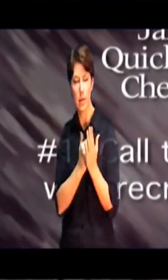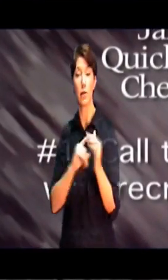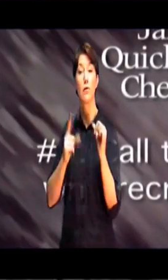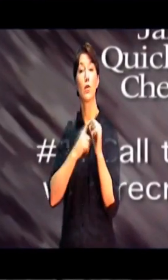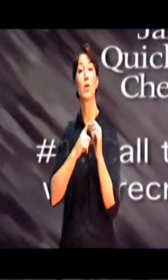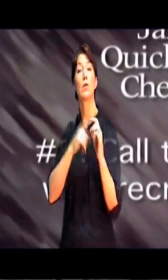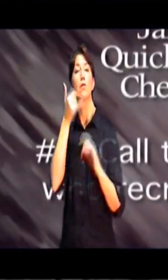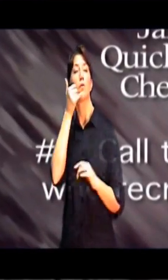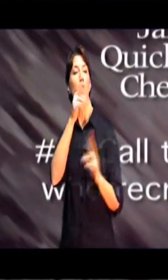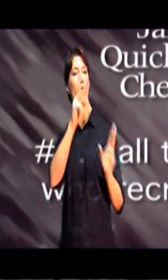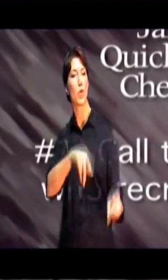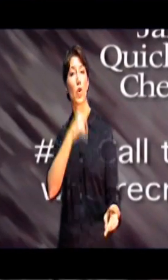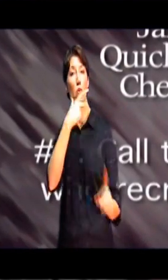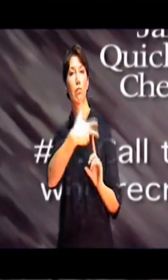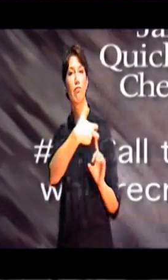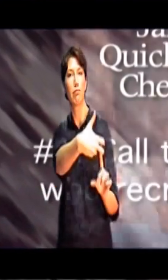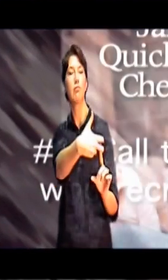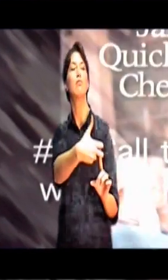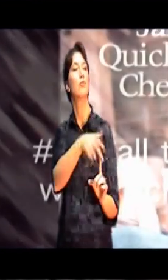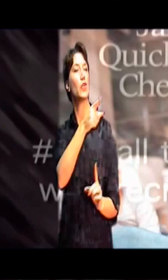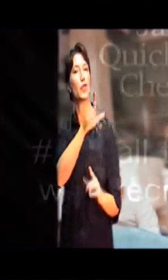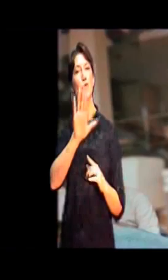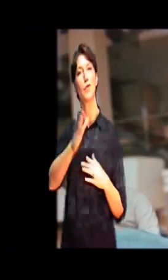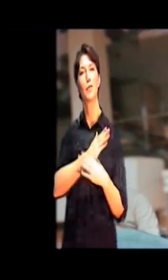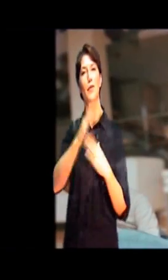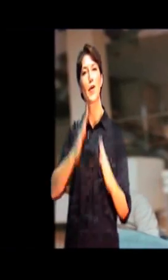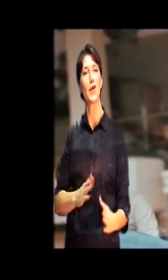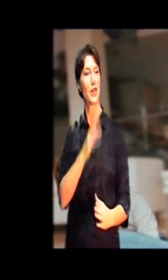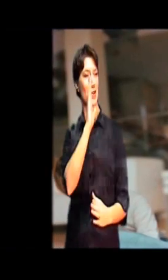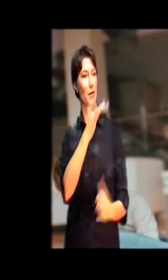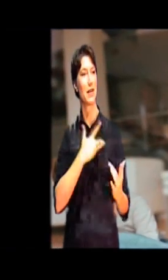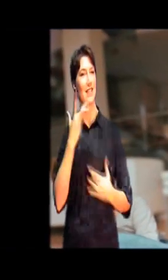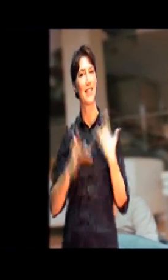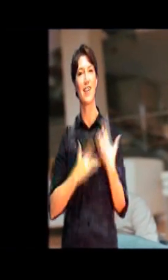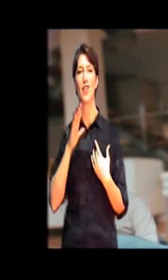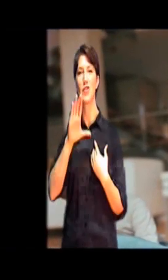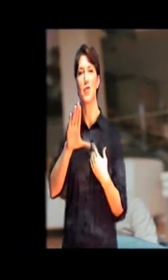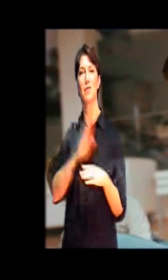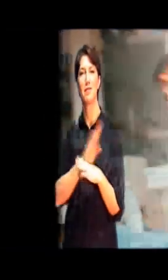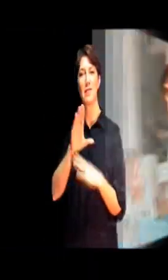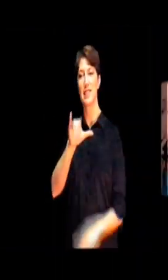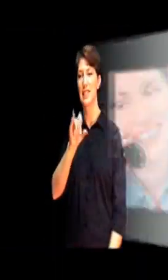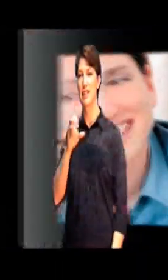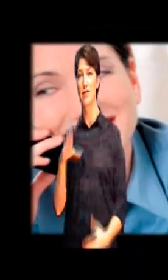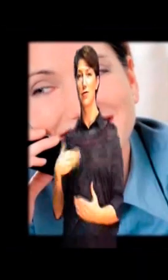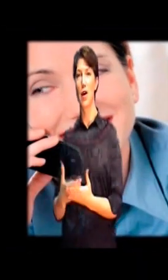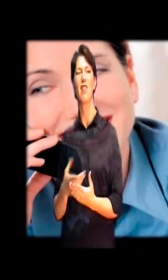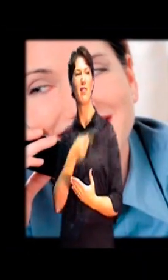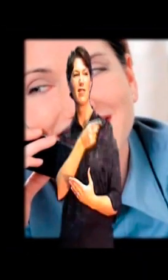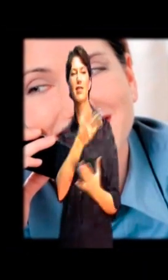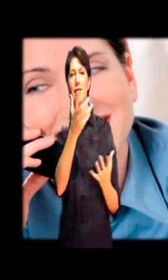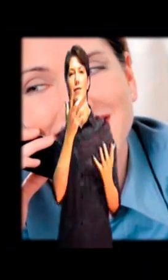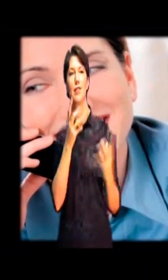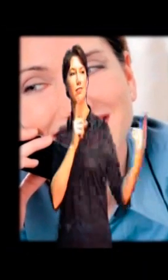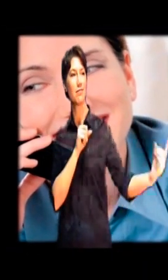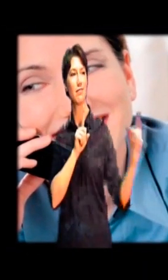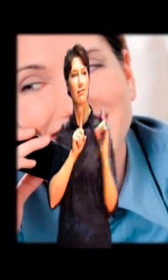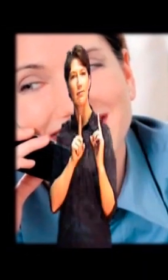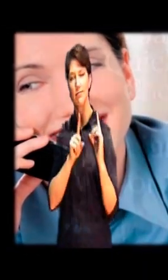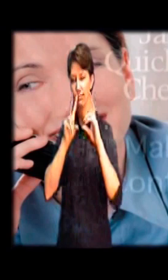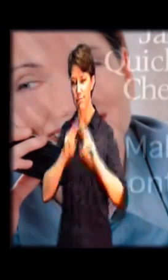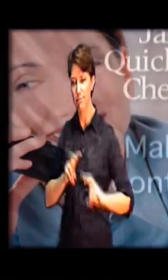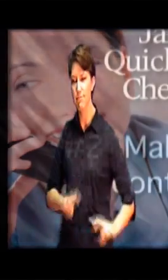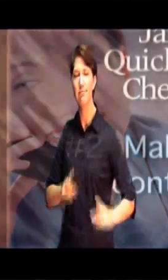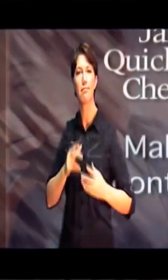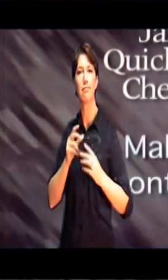the person who recruited you. She's your partner in success, and she's going to be excited to know you have your new business case, and she'll want to come over and go over the